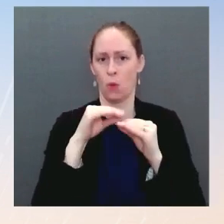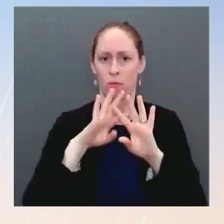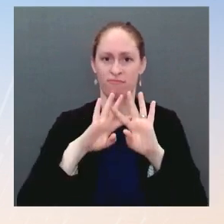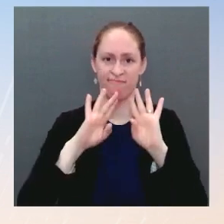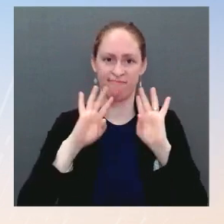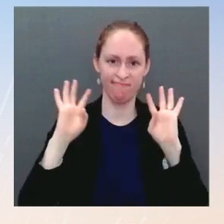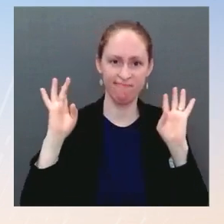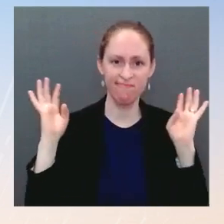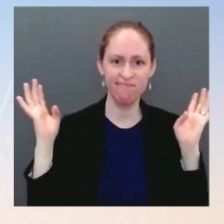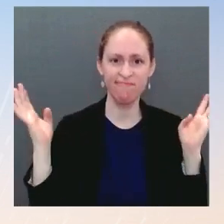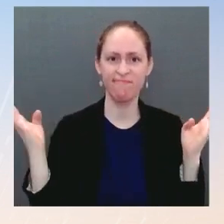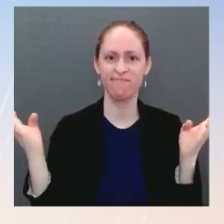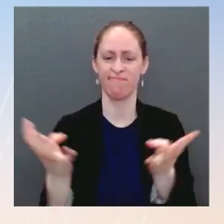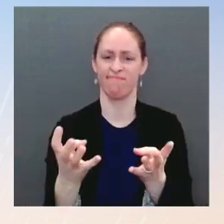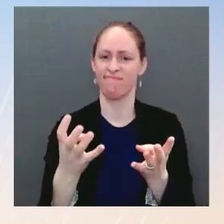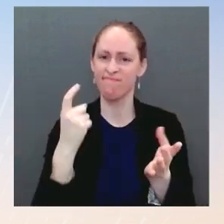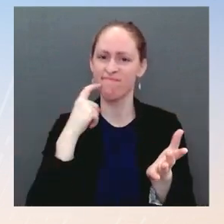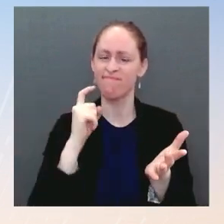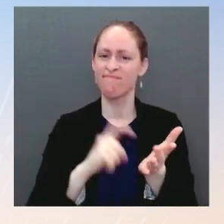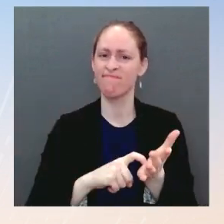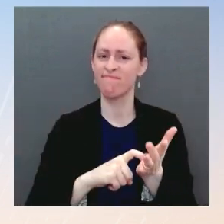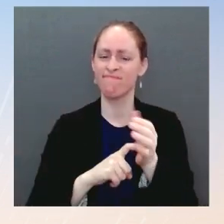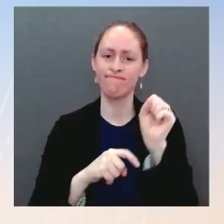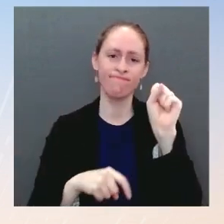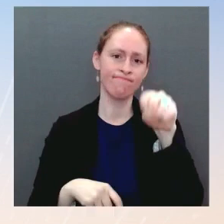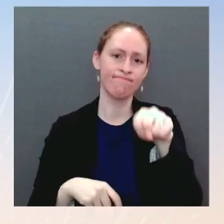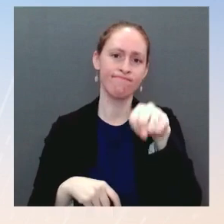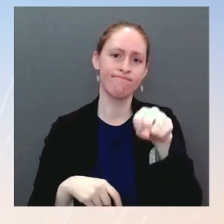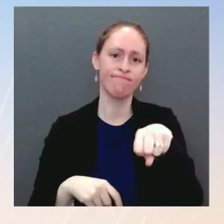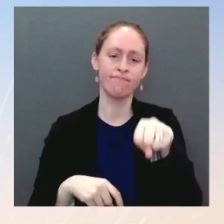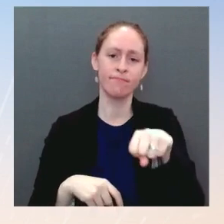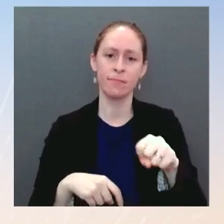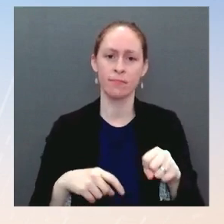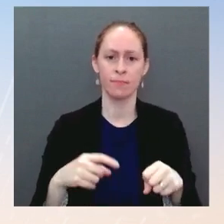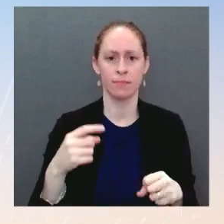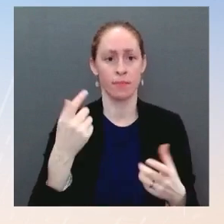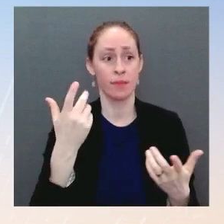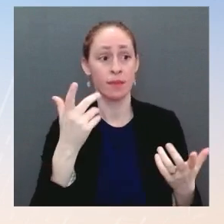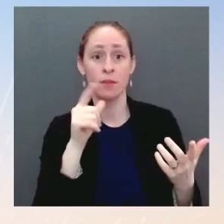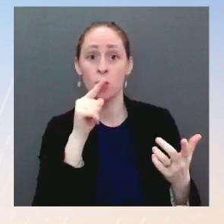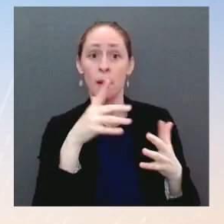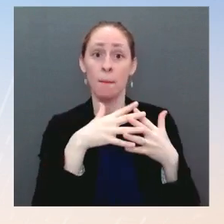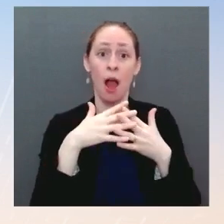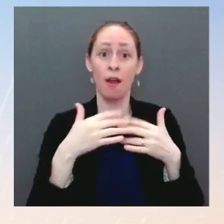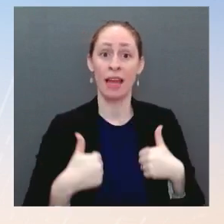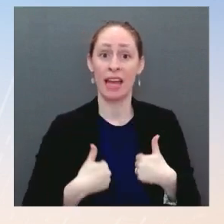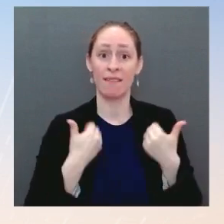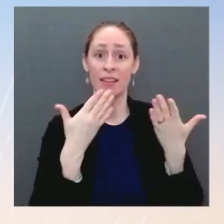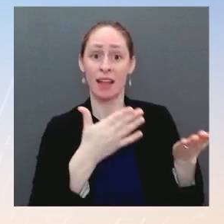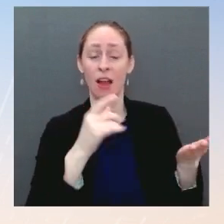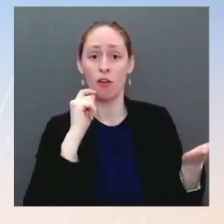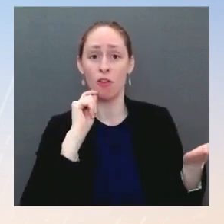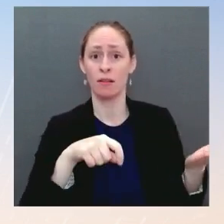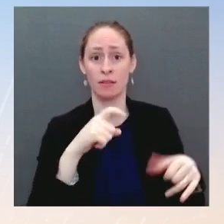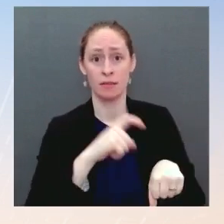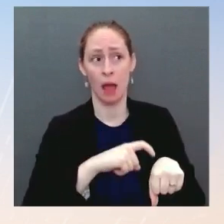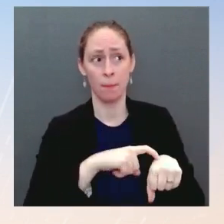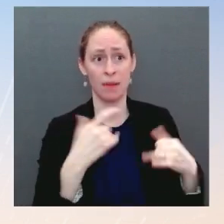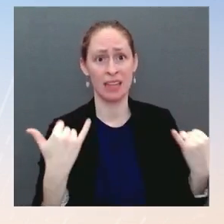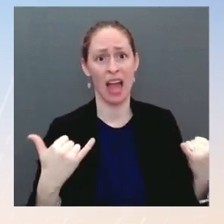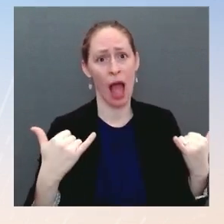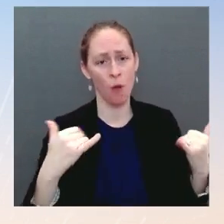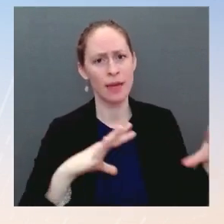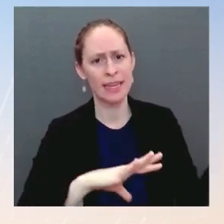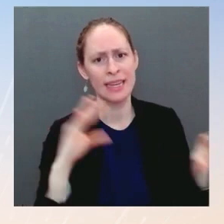there are ample ways for American citizens to depart Ukraine should they decide to leave Ukraine. We're certainly encouraging them to do that. The second